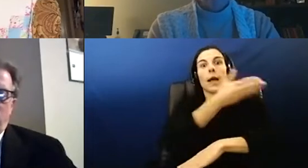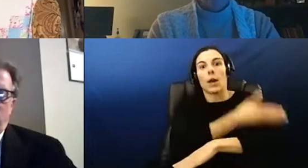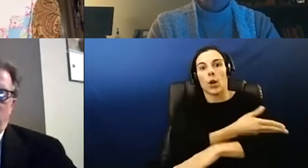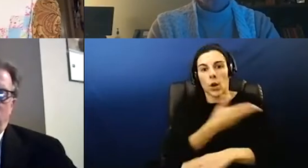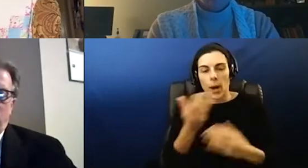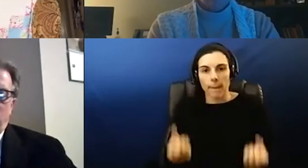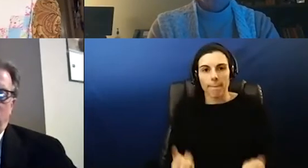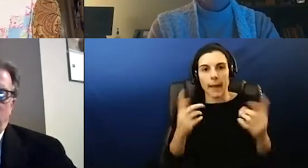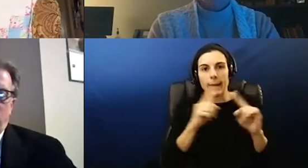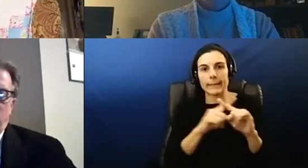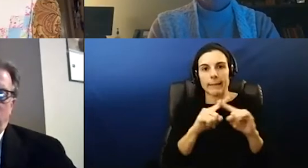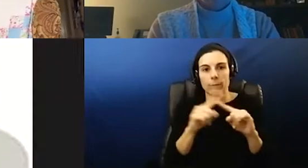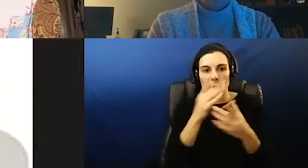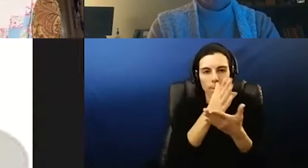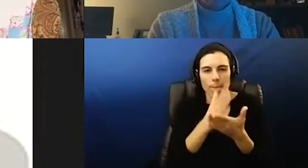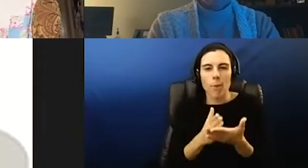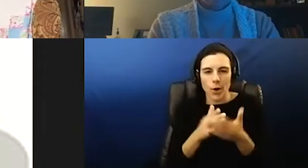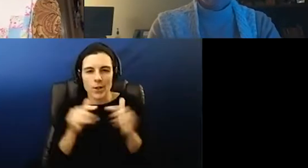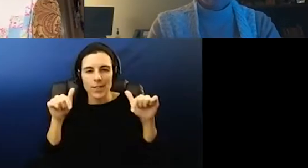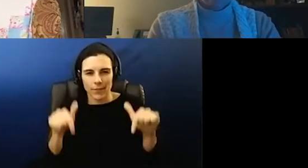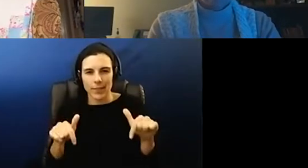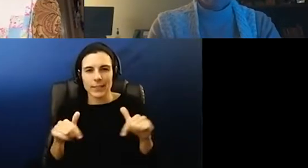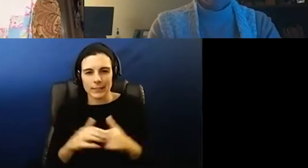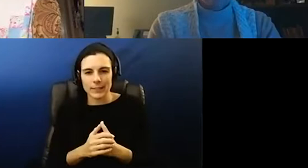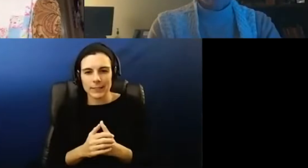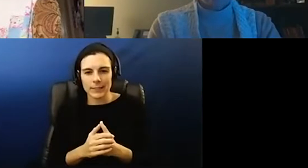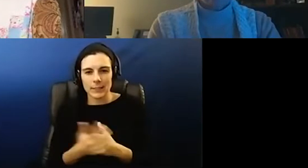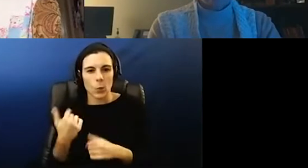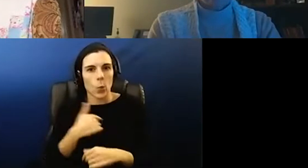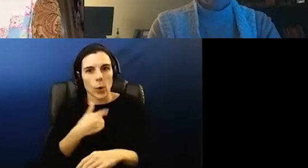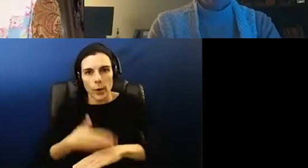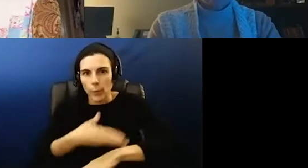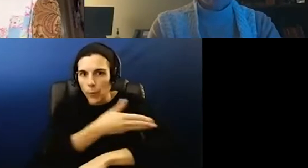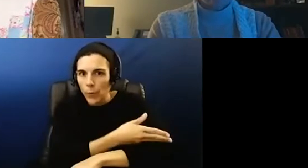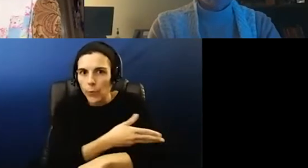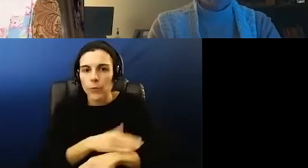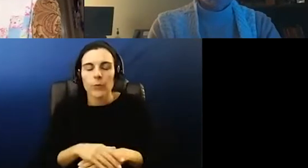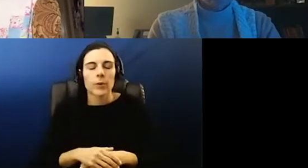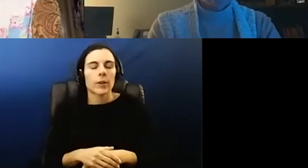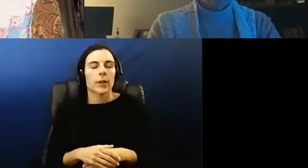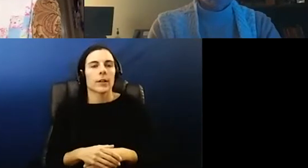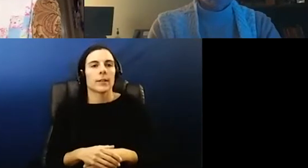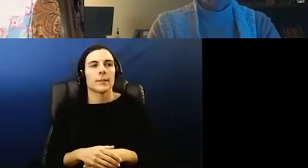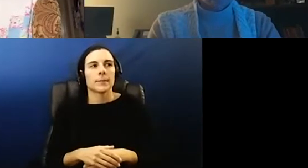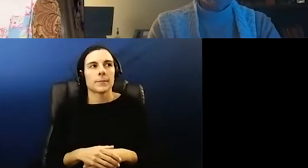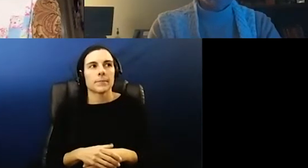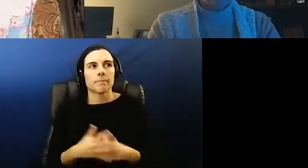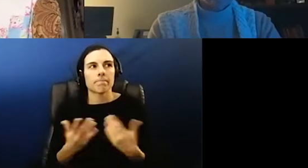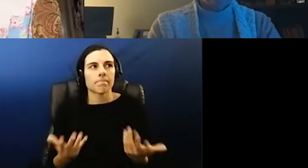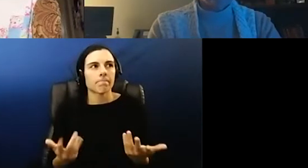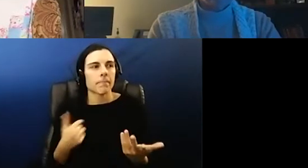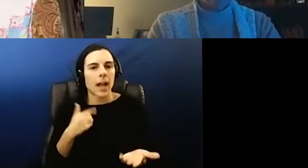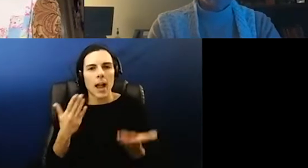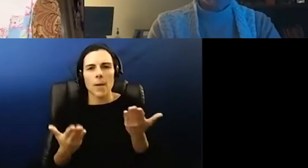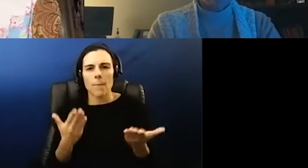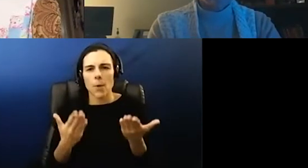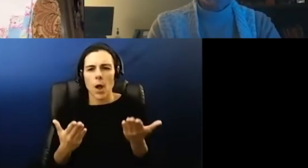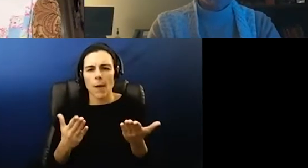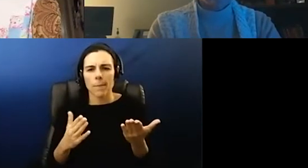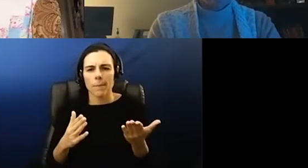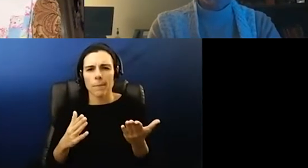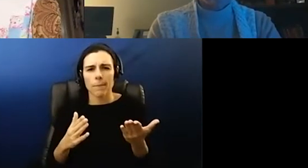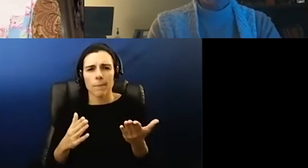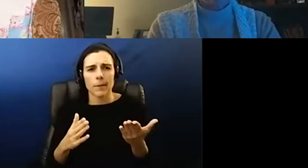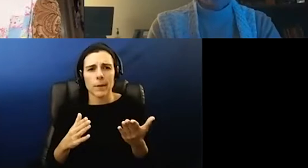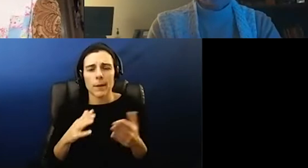parts of this stuff right that we are we are better at it and we i don't know probably you know i've probably been on 500 zoom